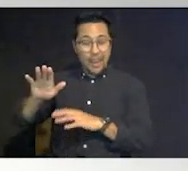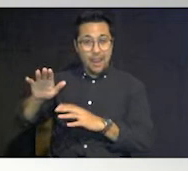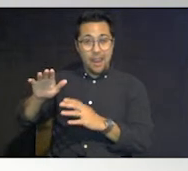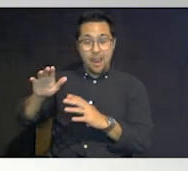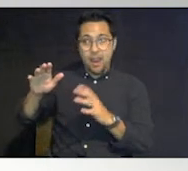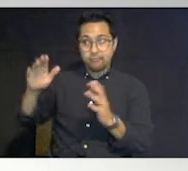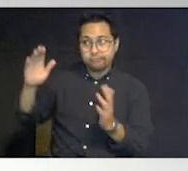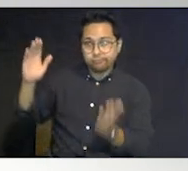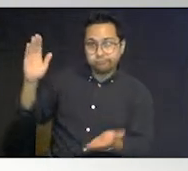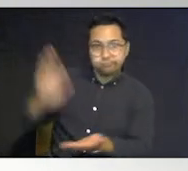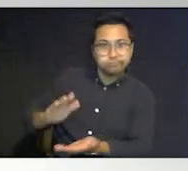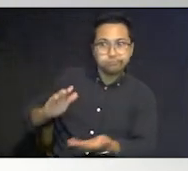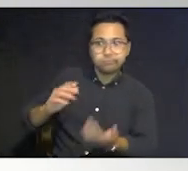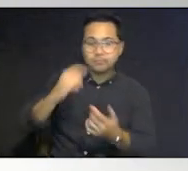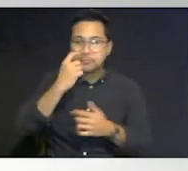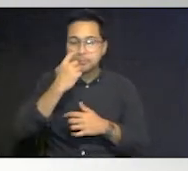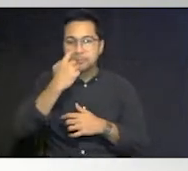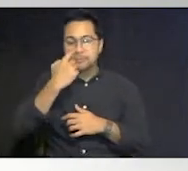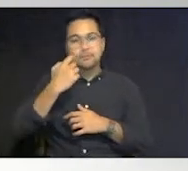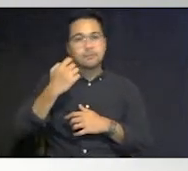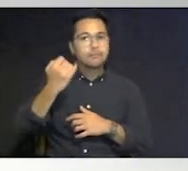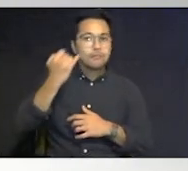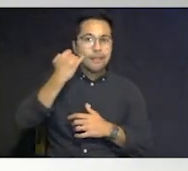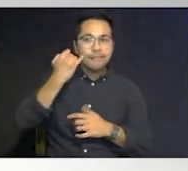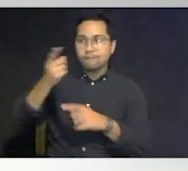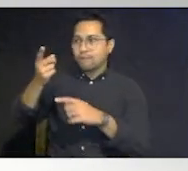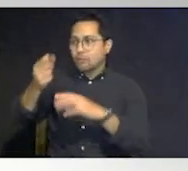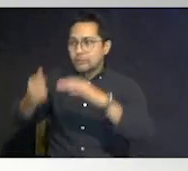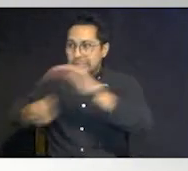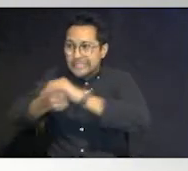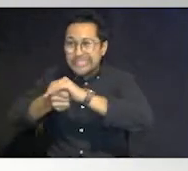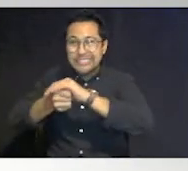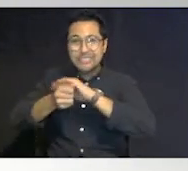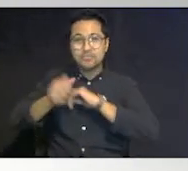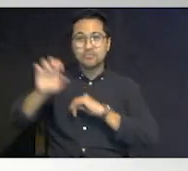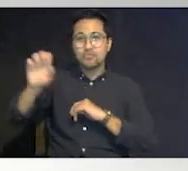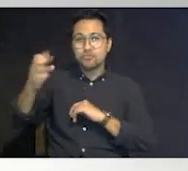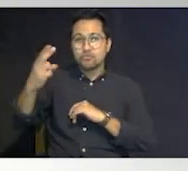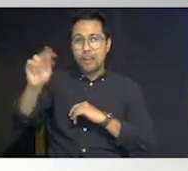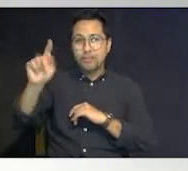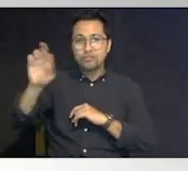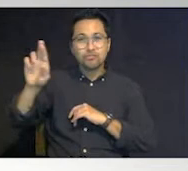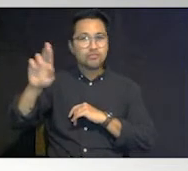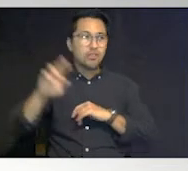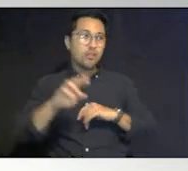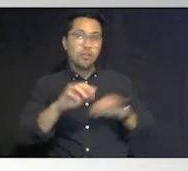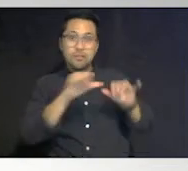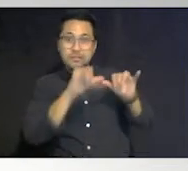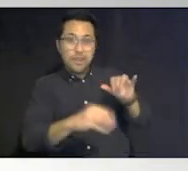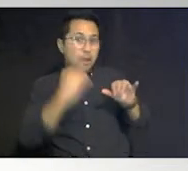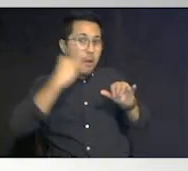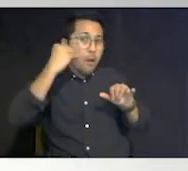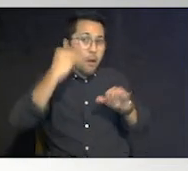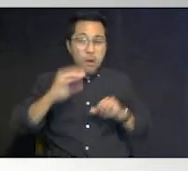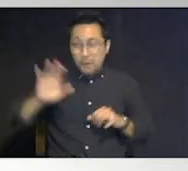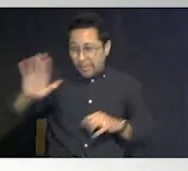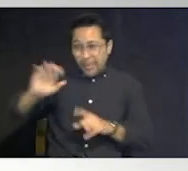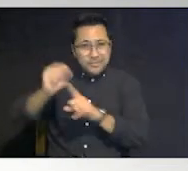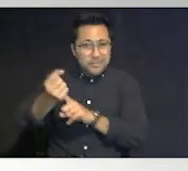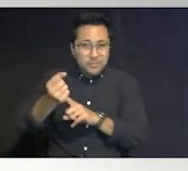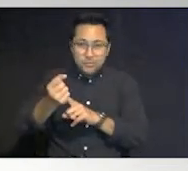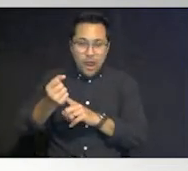you're stayed you've stayed home um it gets worse over time um and we're not even talking about the